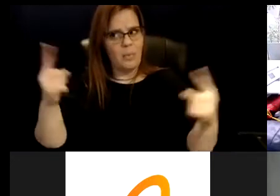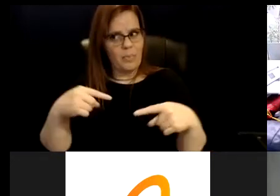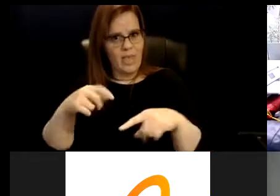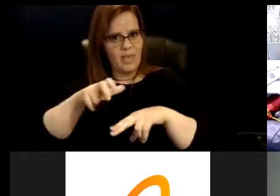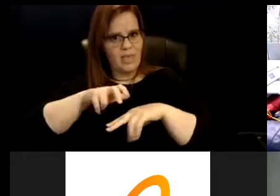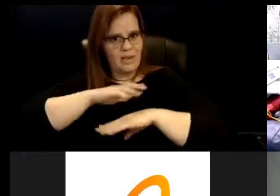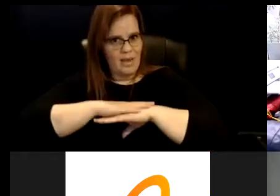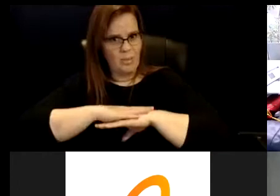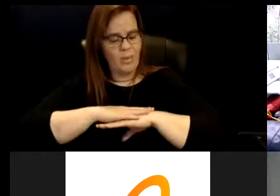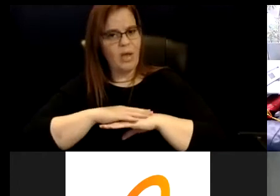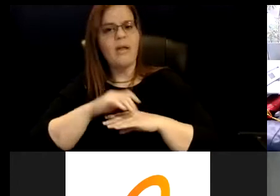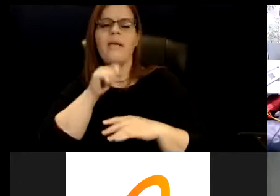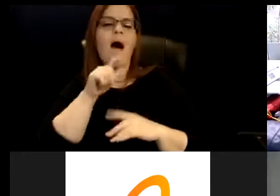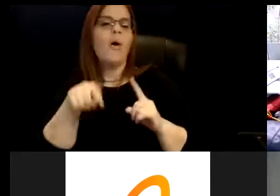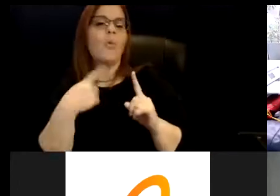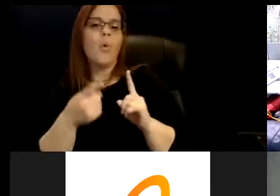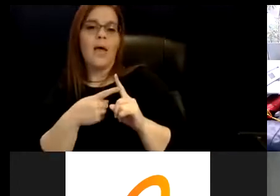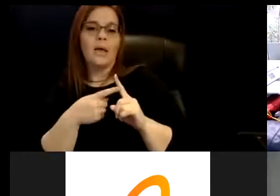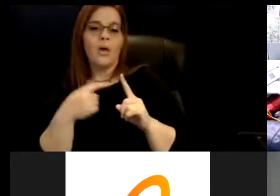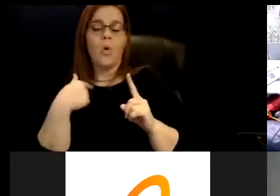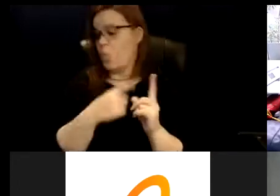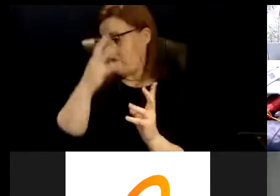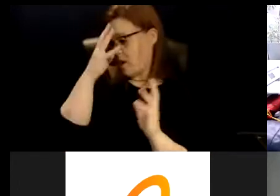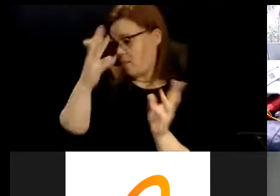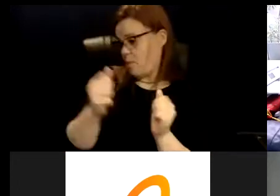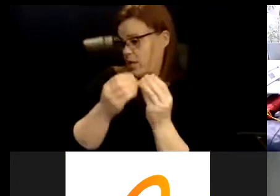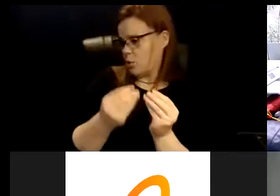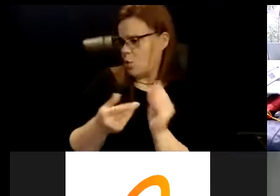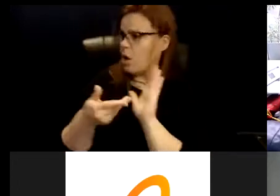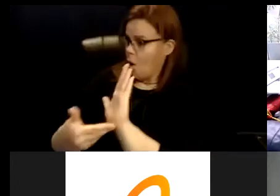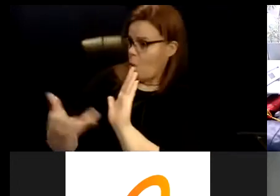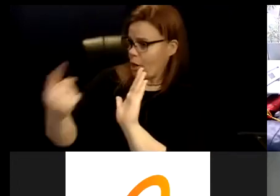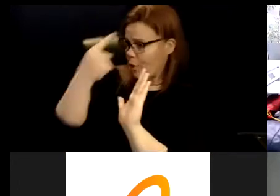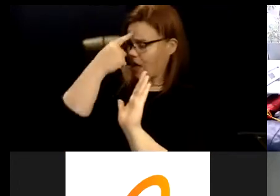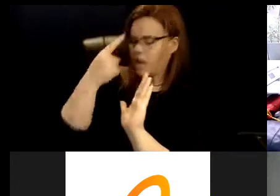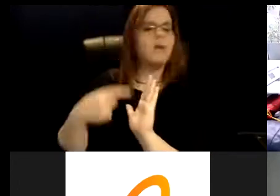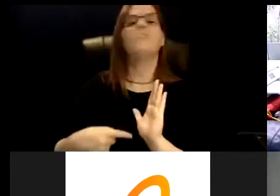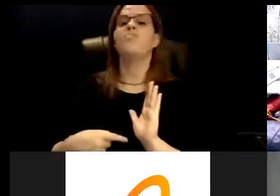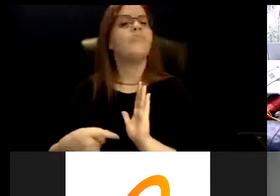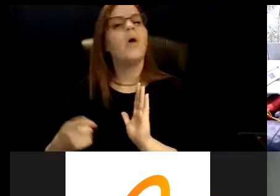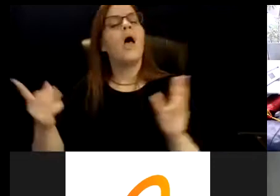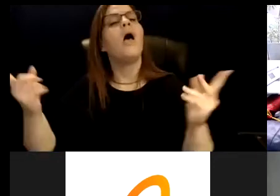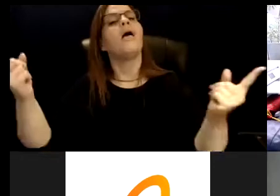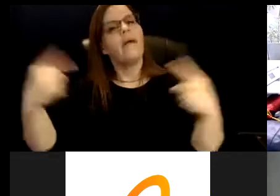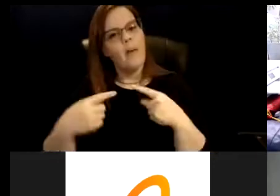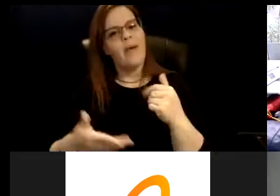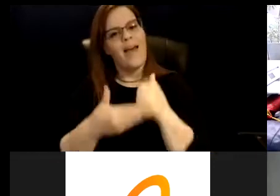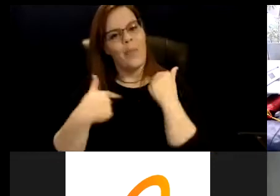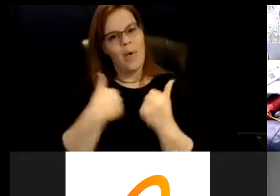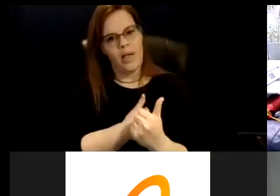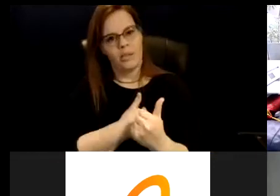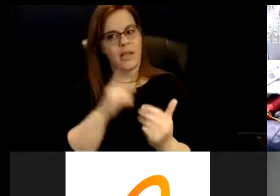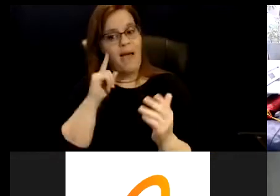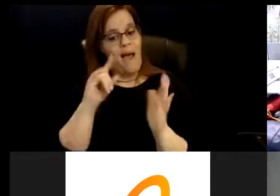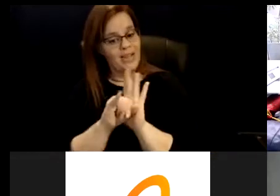evaluate the solution that was come up for them, but to plan the solution and help identify the problems. Uh, and,